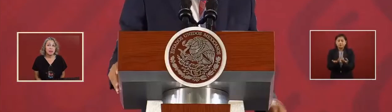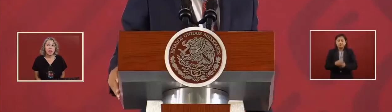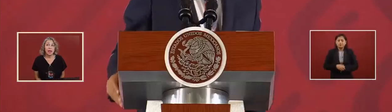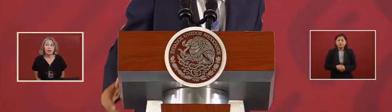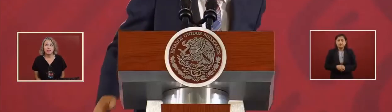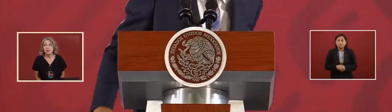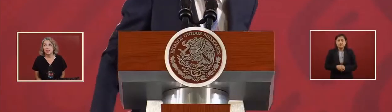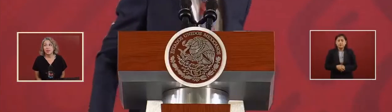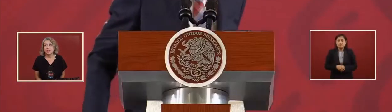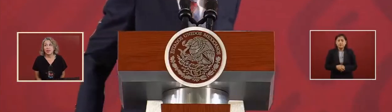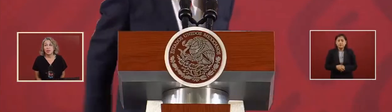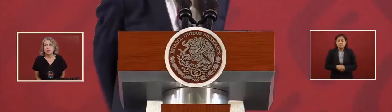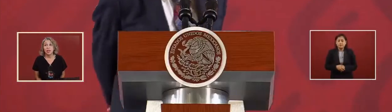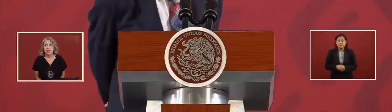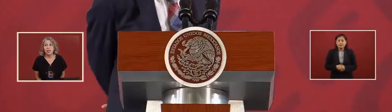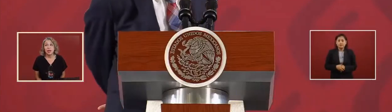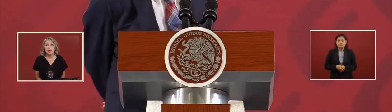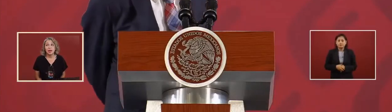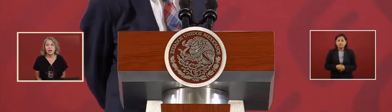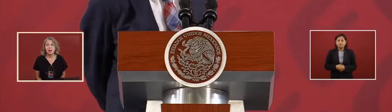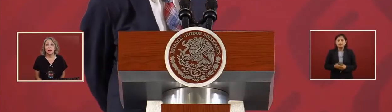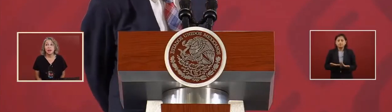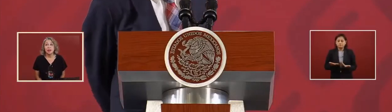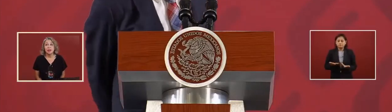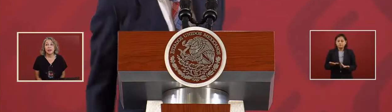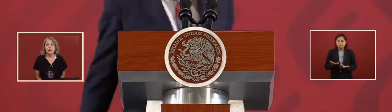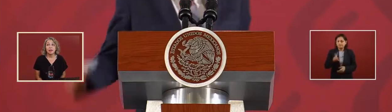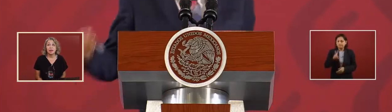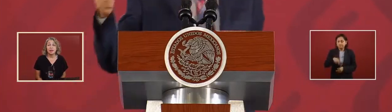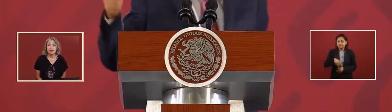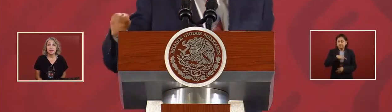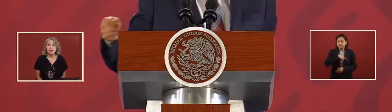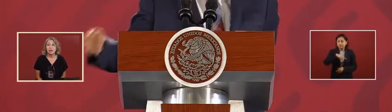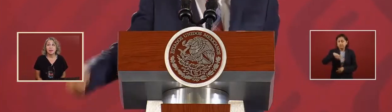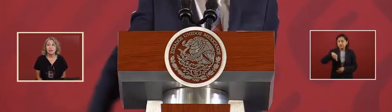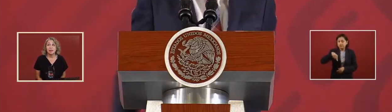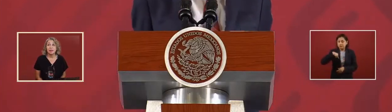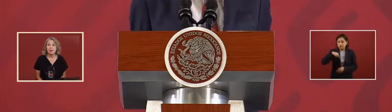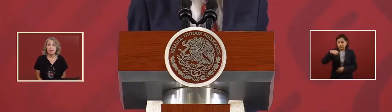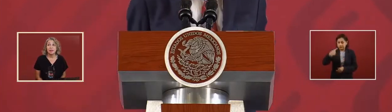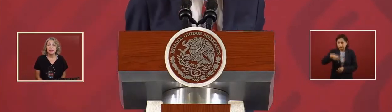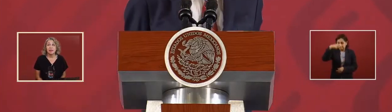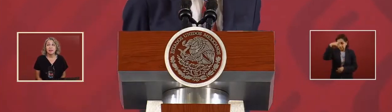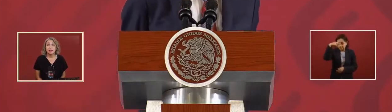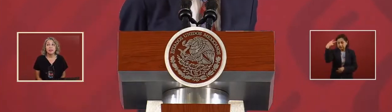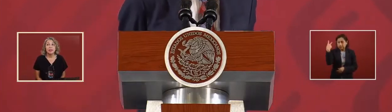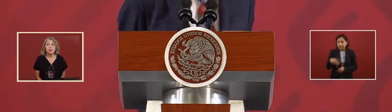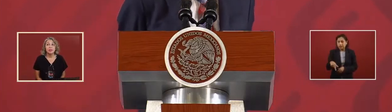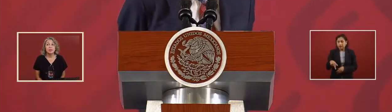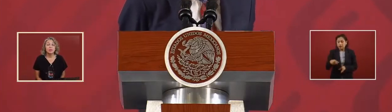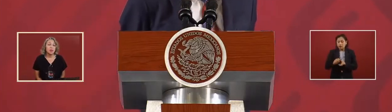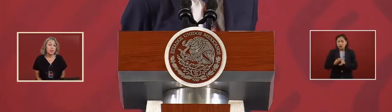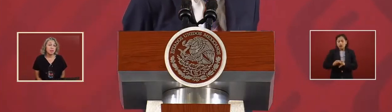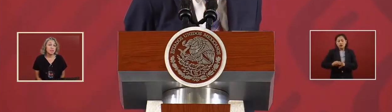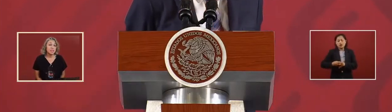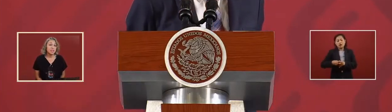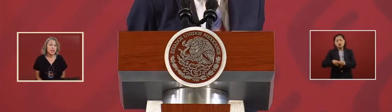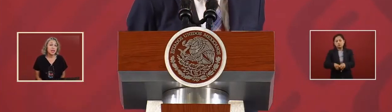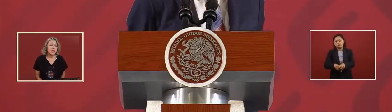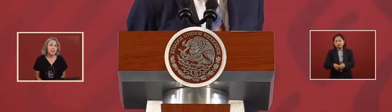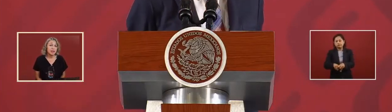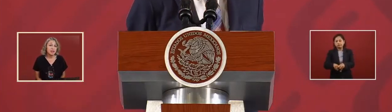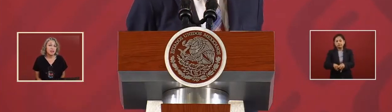have decided to eradicate